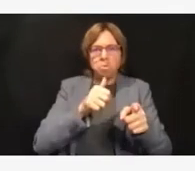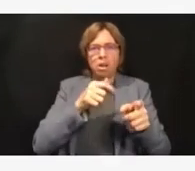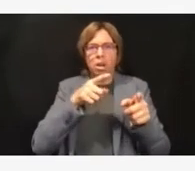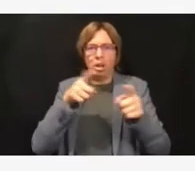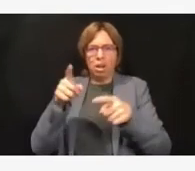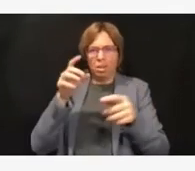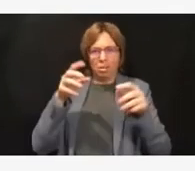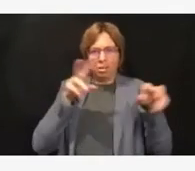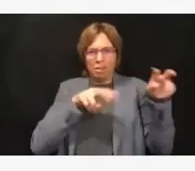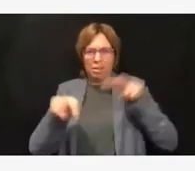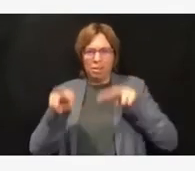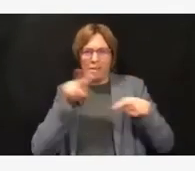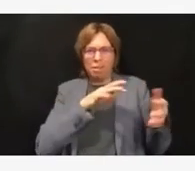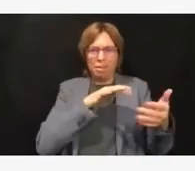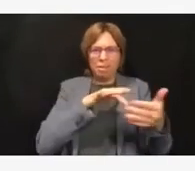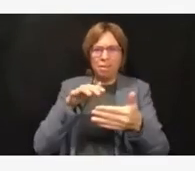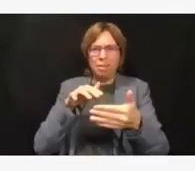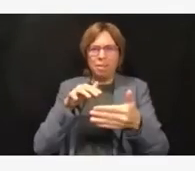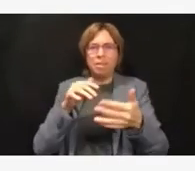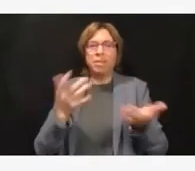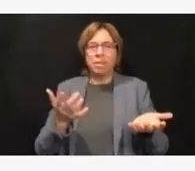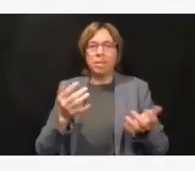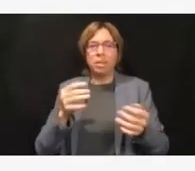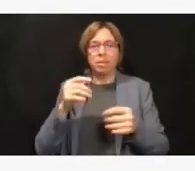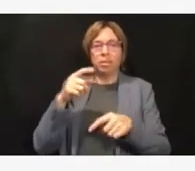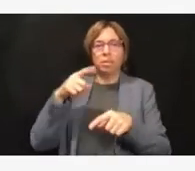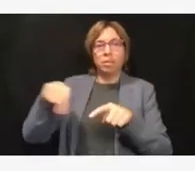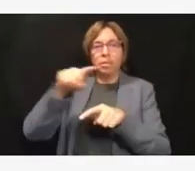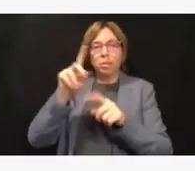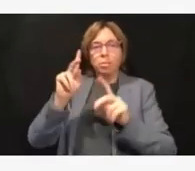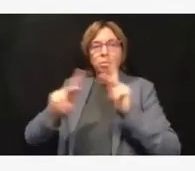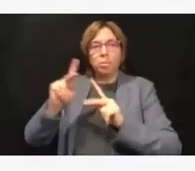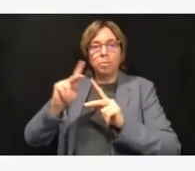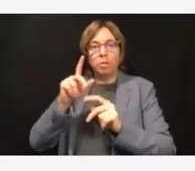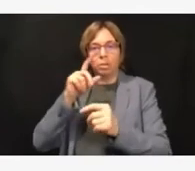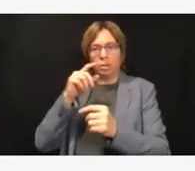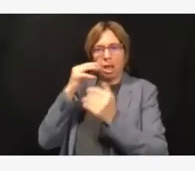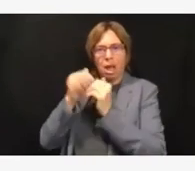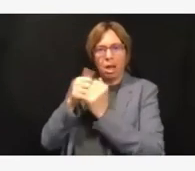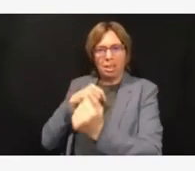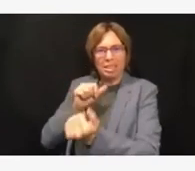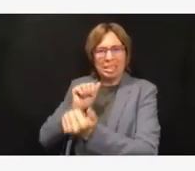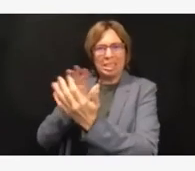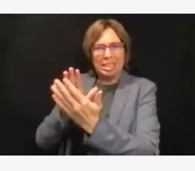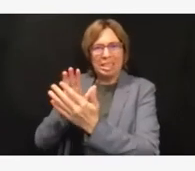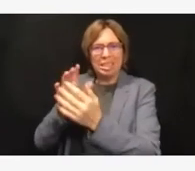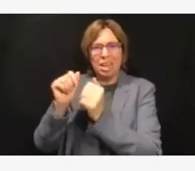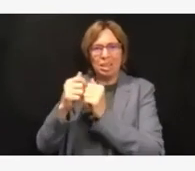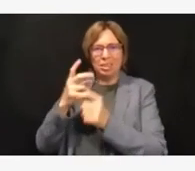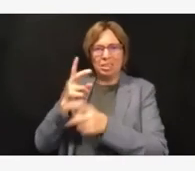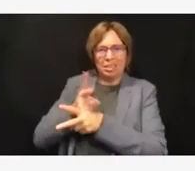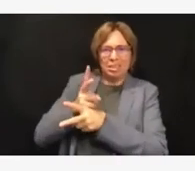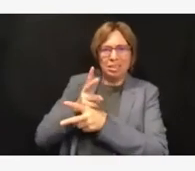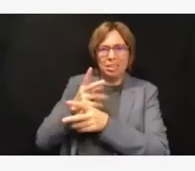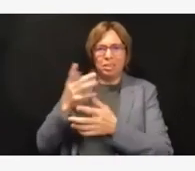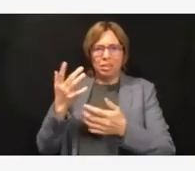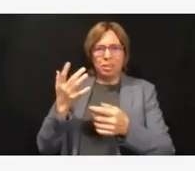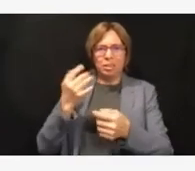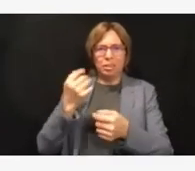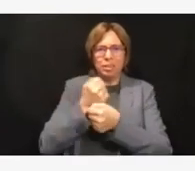data points to manage our business, we're hoping that businesses in the public do the same.